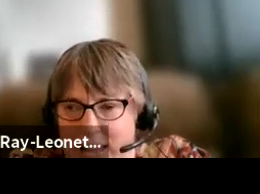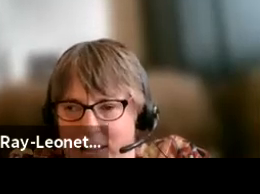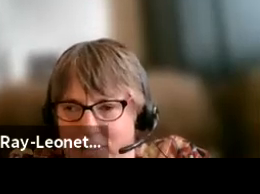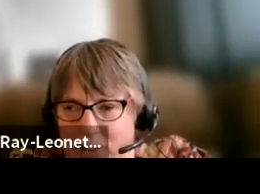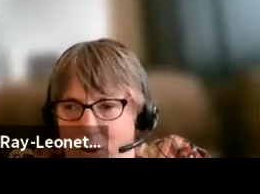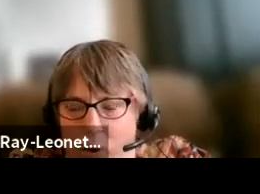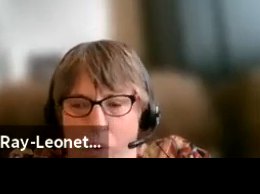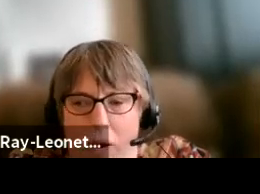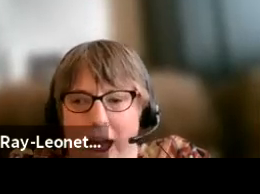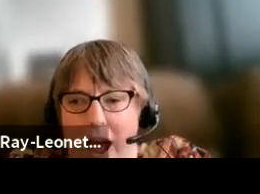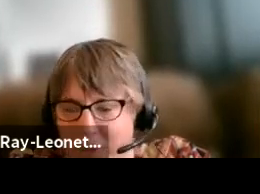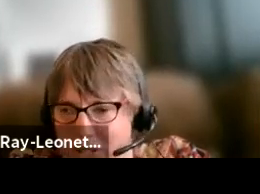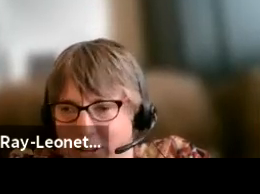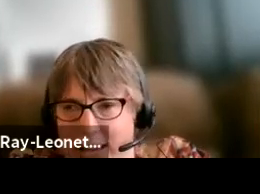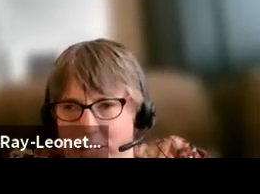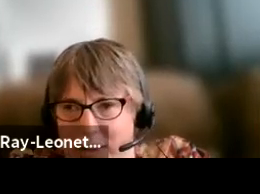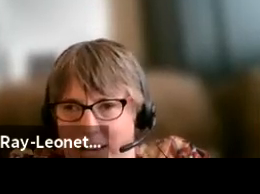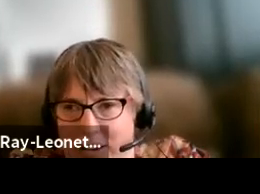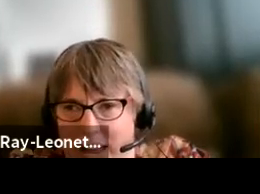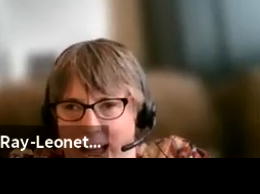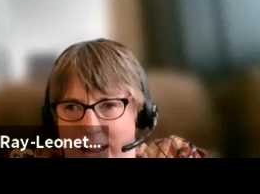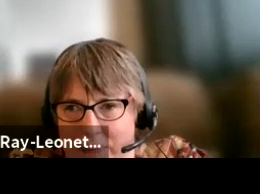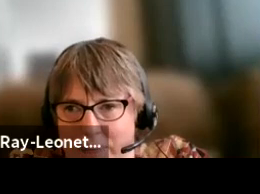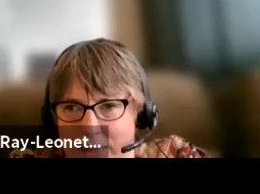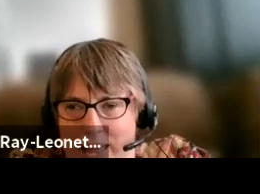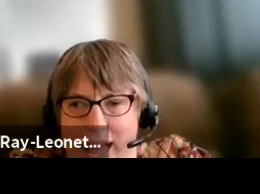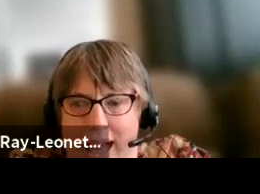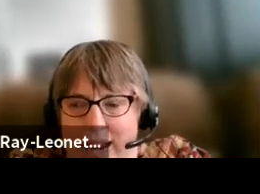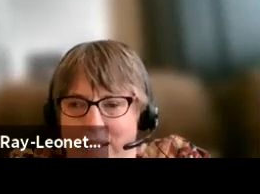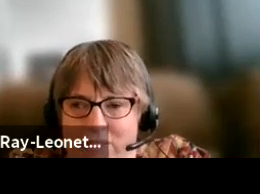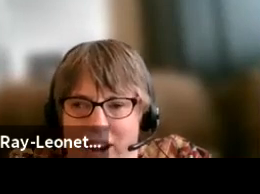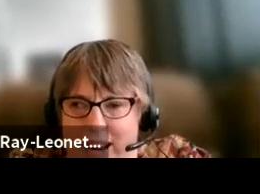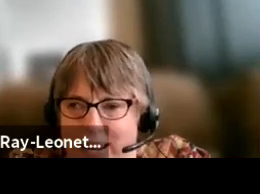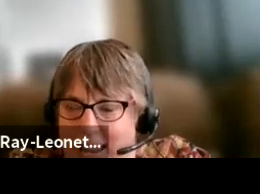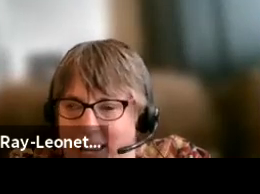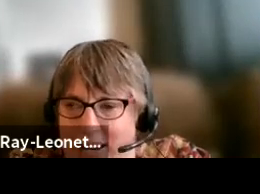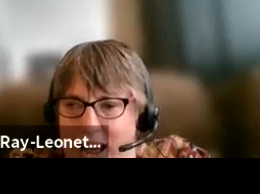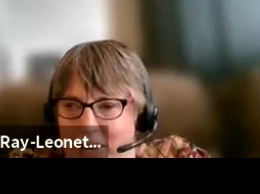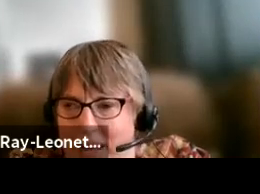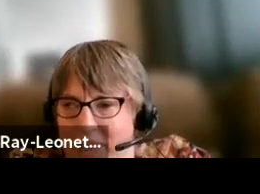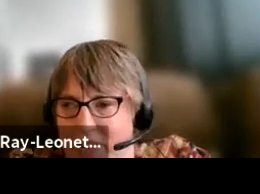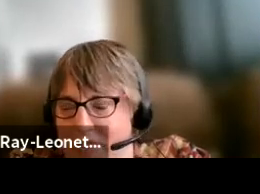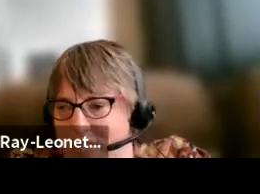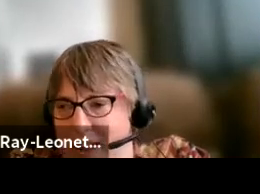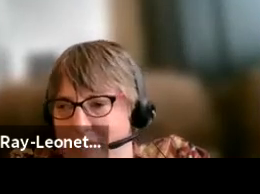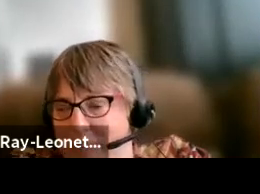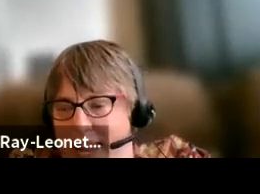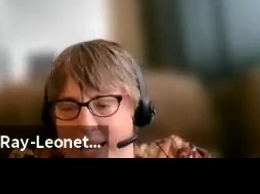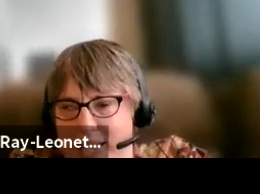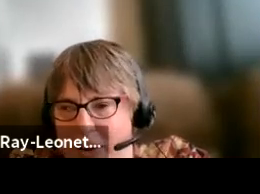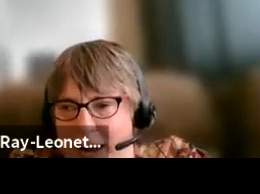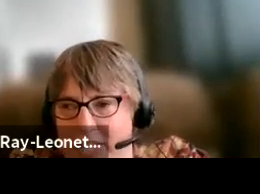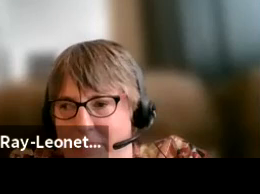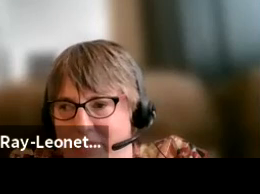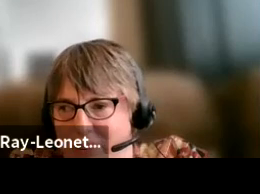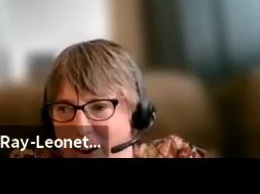like to live? Or how would you like to spend your day? And frankly, you know, if you've just never been